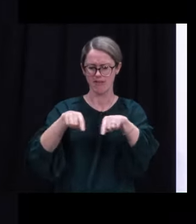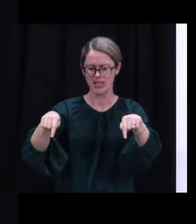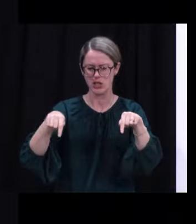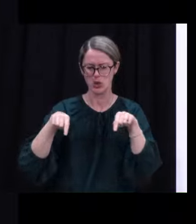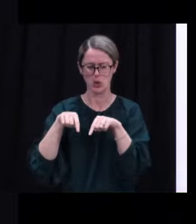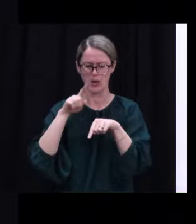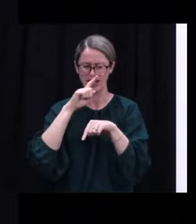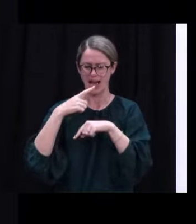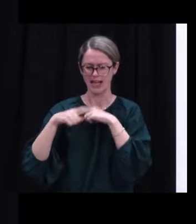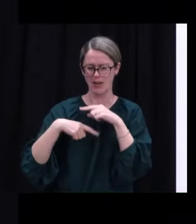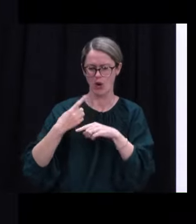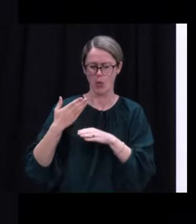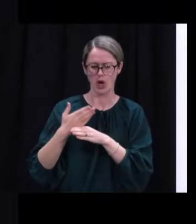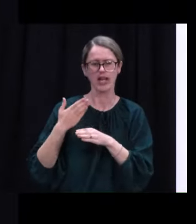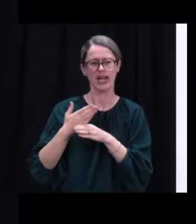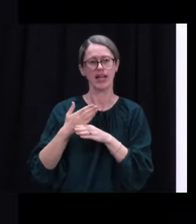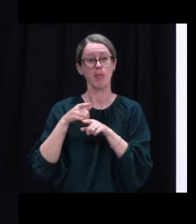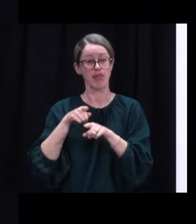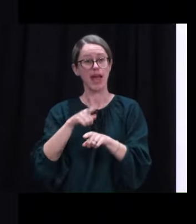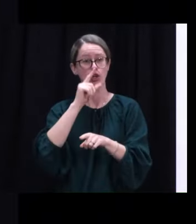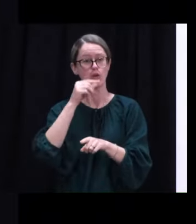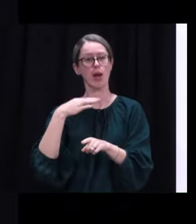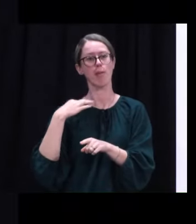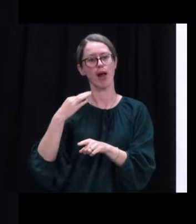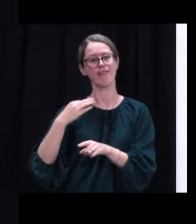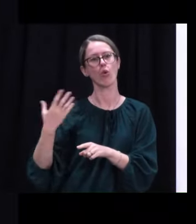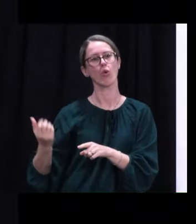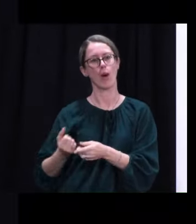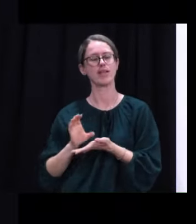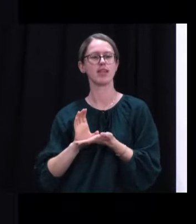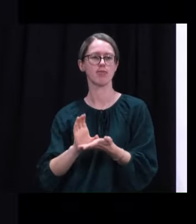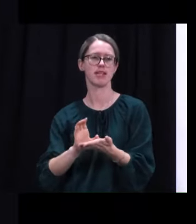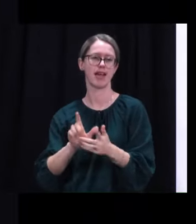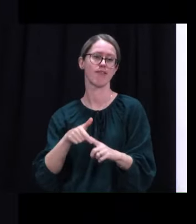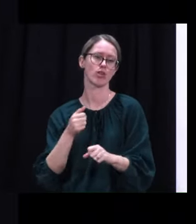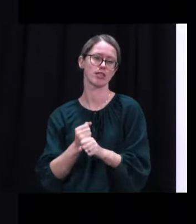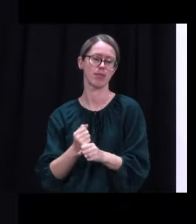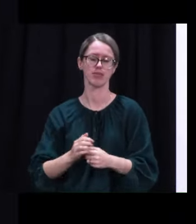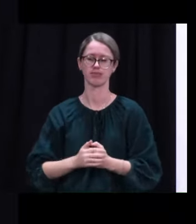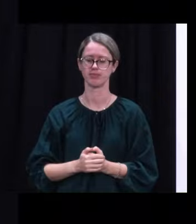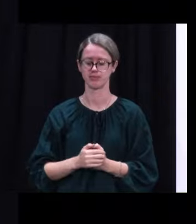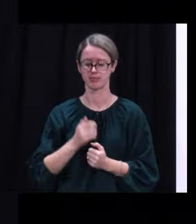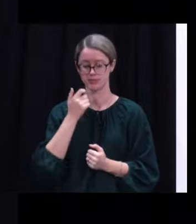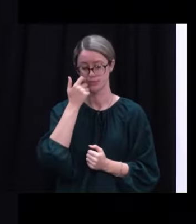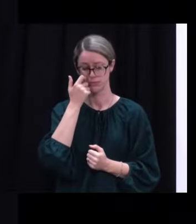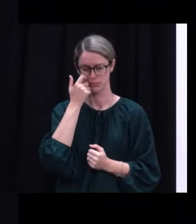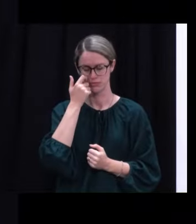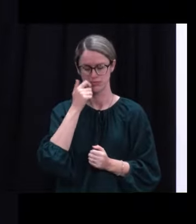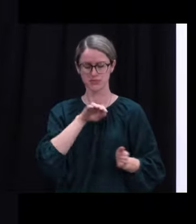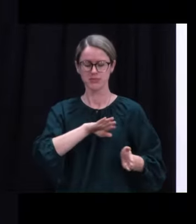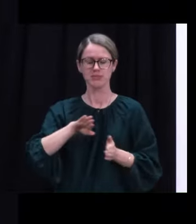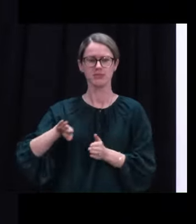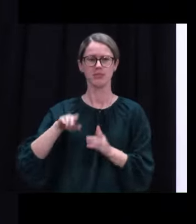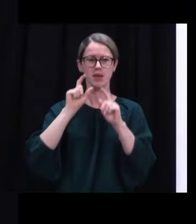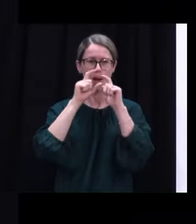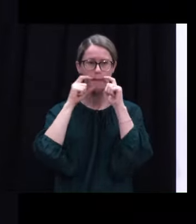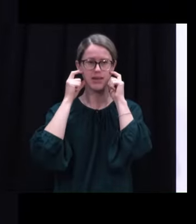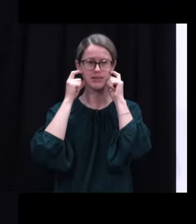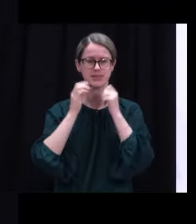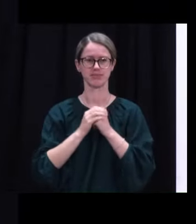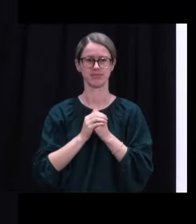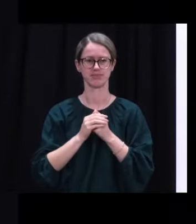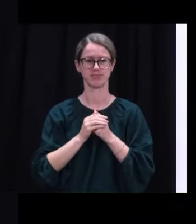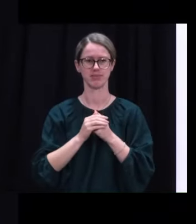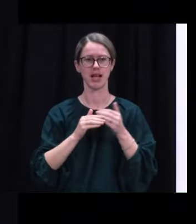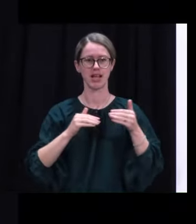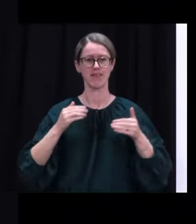enough for them to operate. They will, for instance, be able to access the wage subsidy also. Second, on mask wearing. At Alert Level 2,